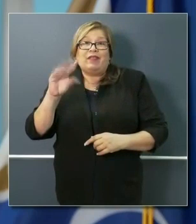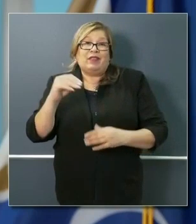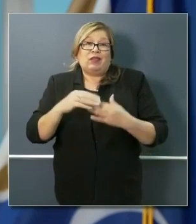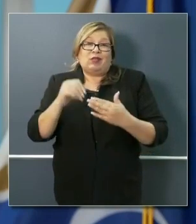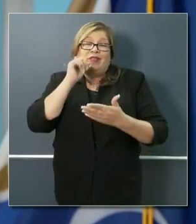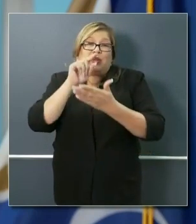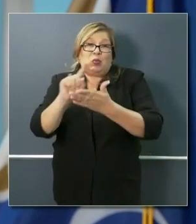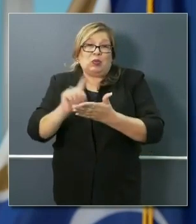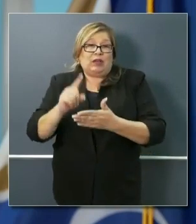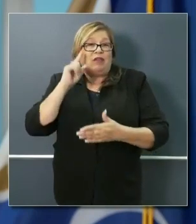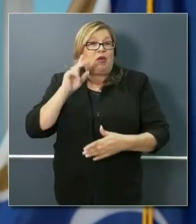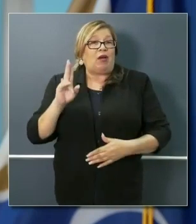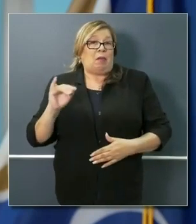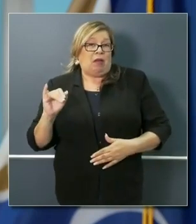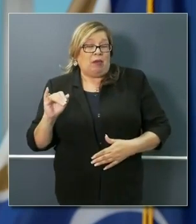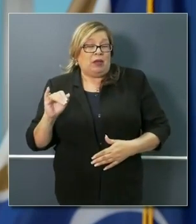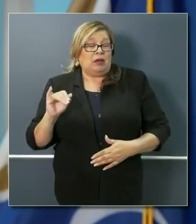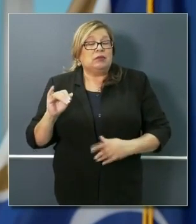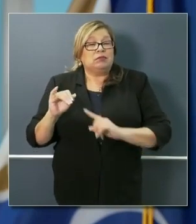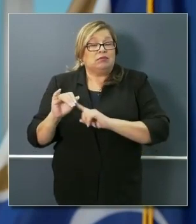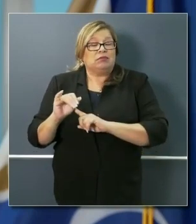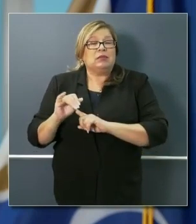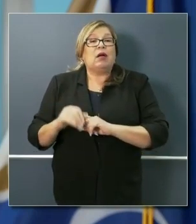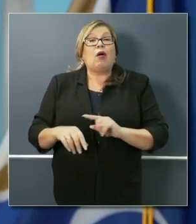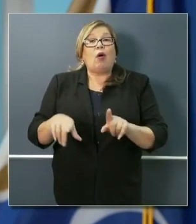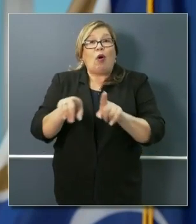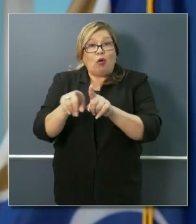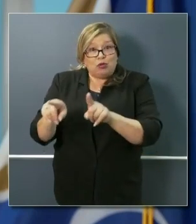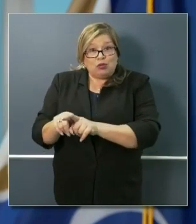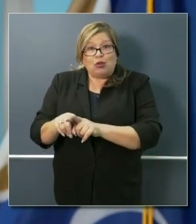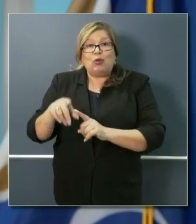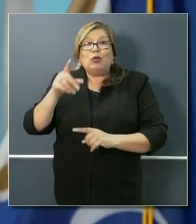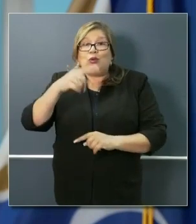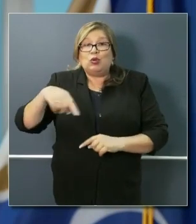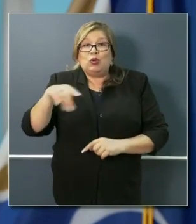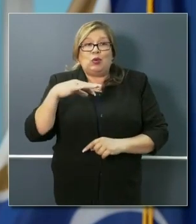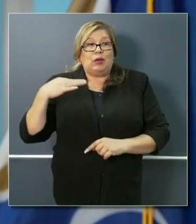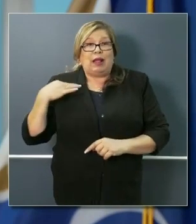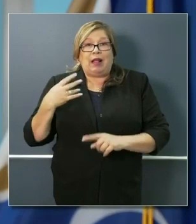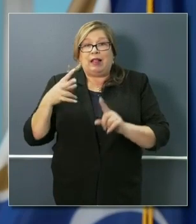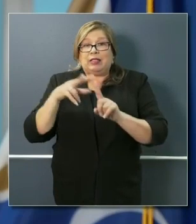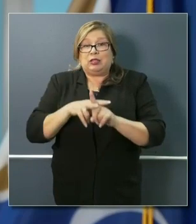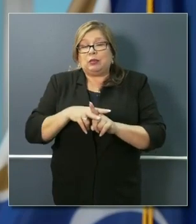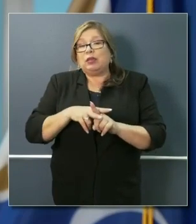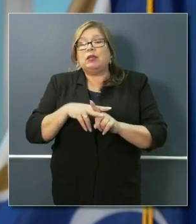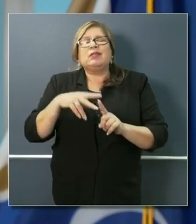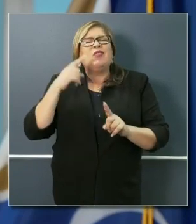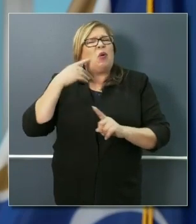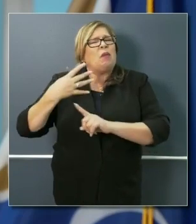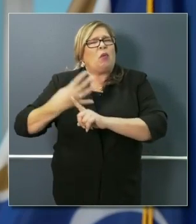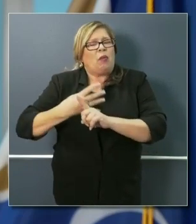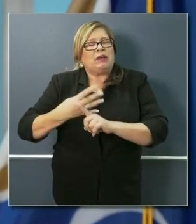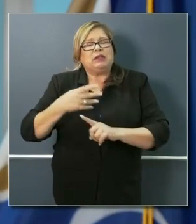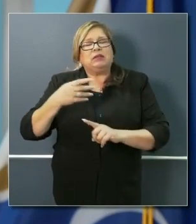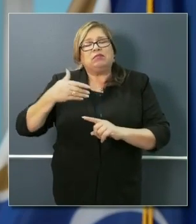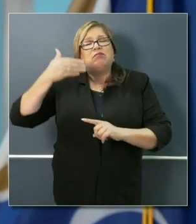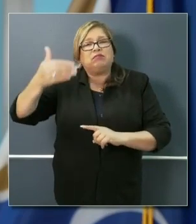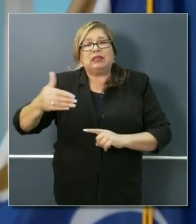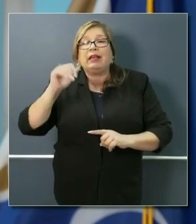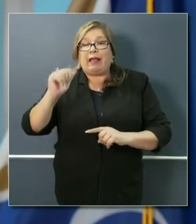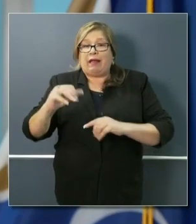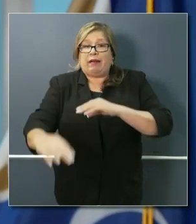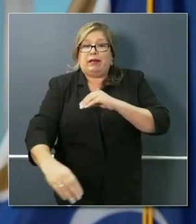for unemployment insurance. And in addition to that, people are eligible for at least the next four months for an additional